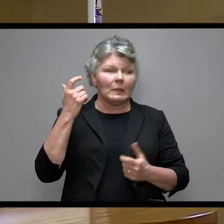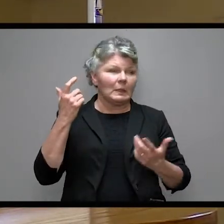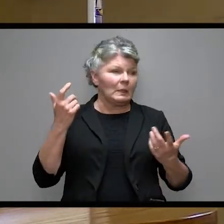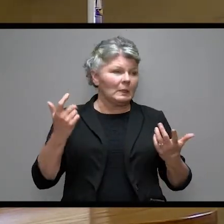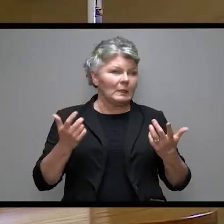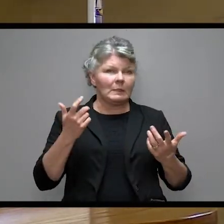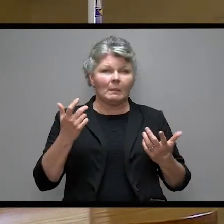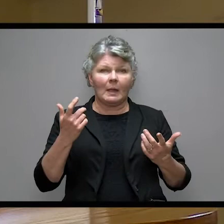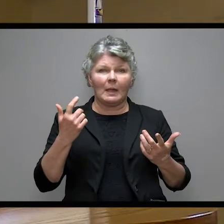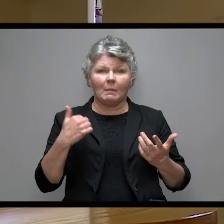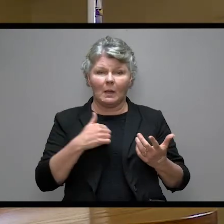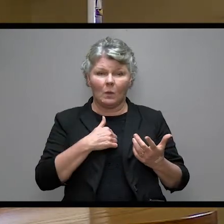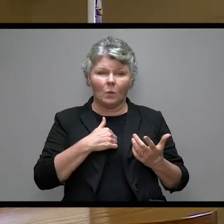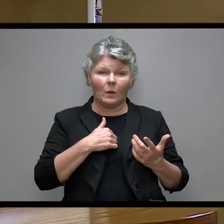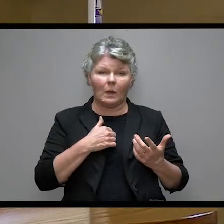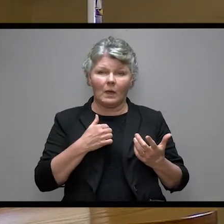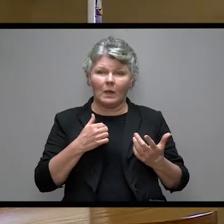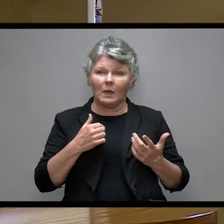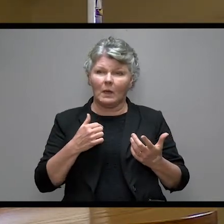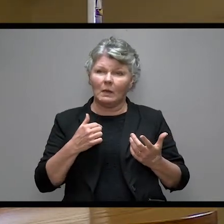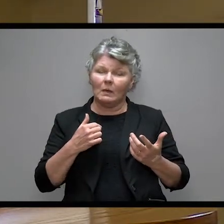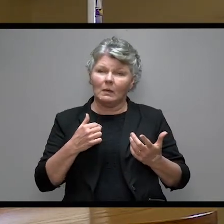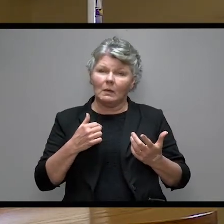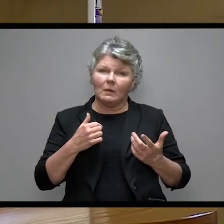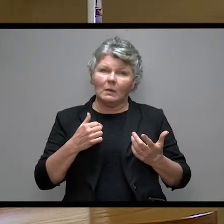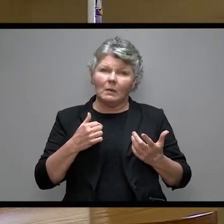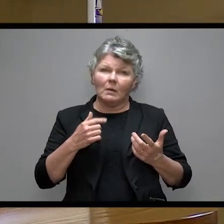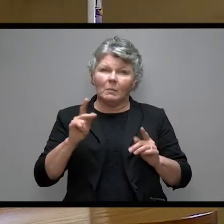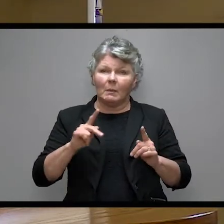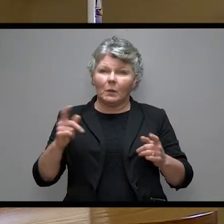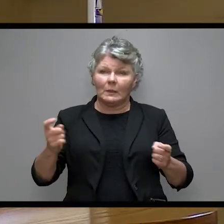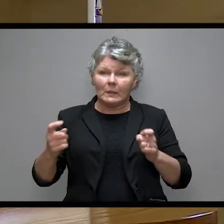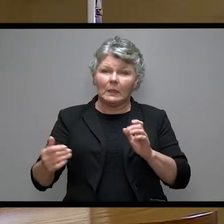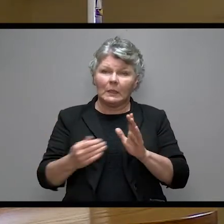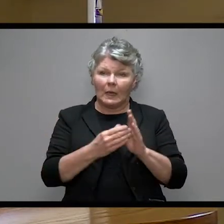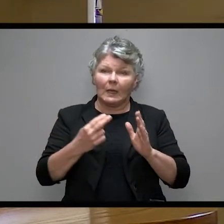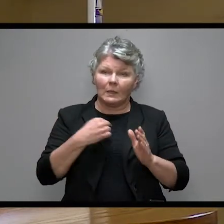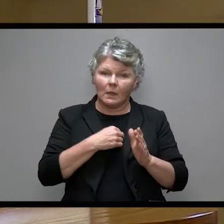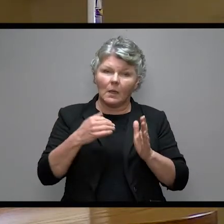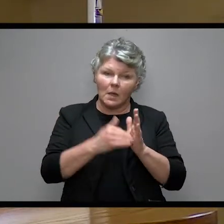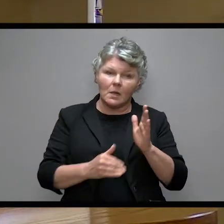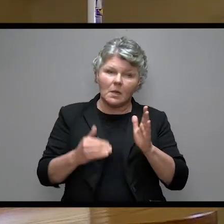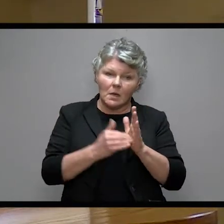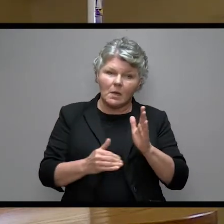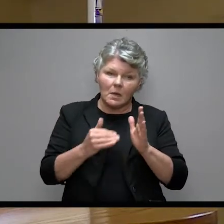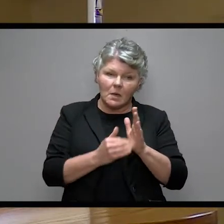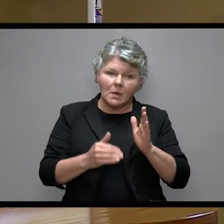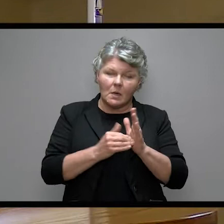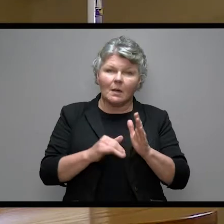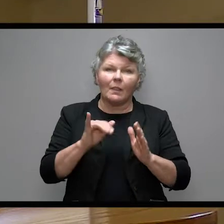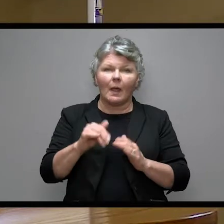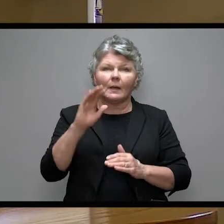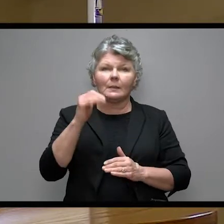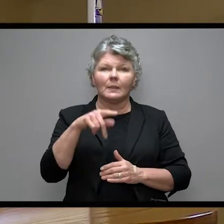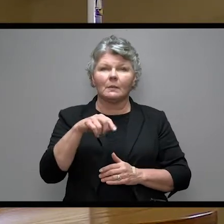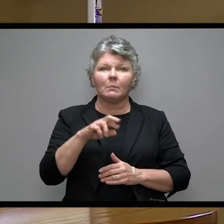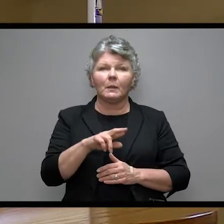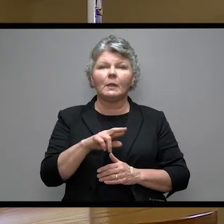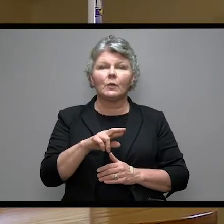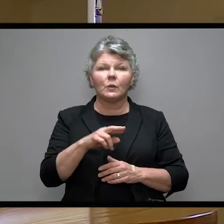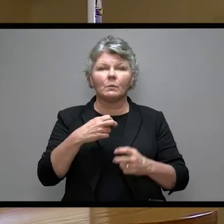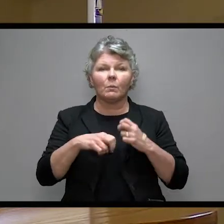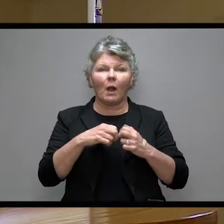that we are sinned against. That kind of seems to be Peter's issue when in Matthew 18 he asks,